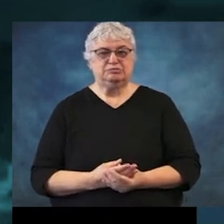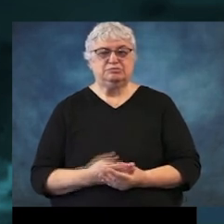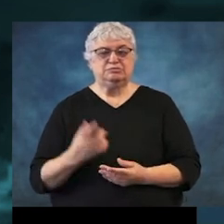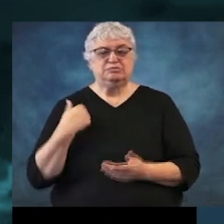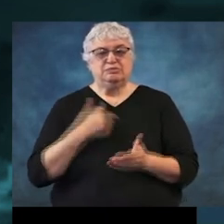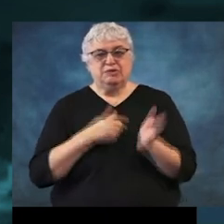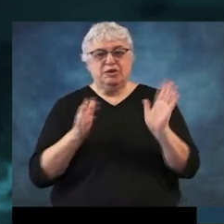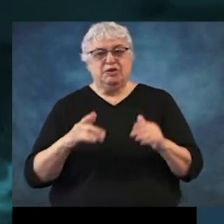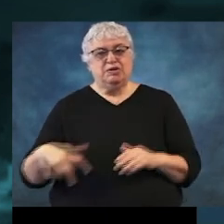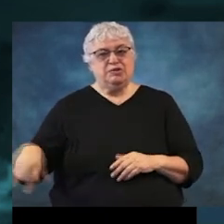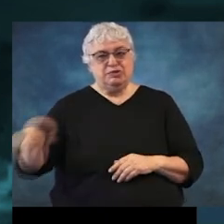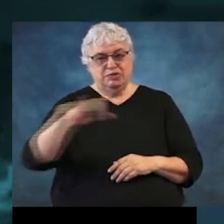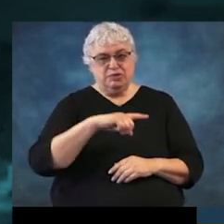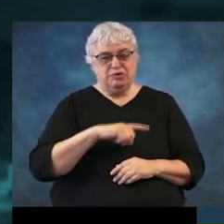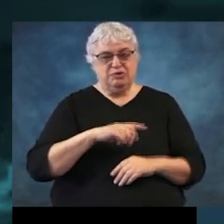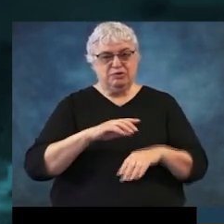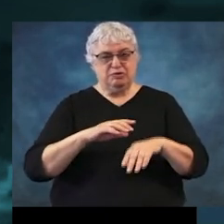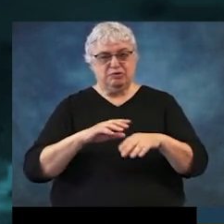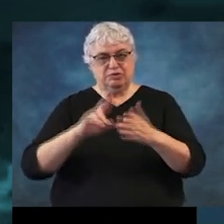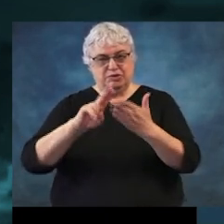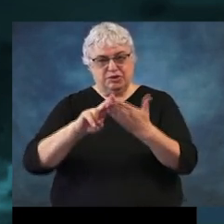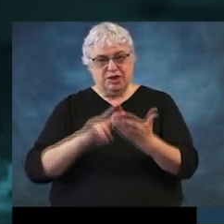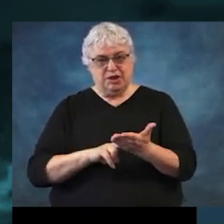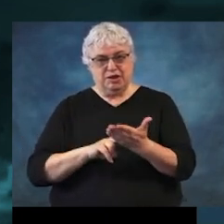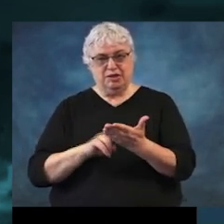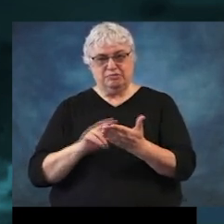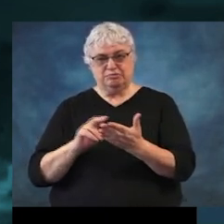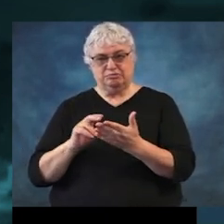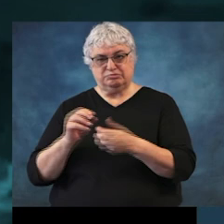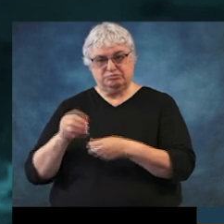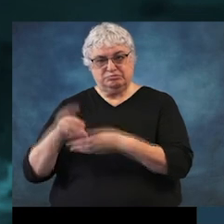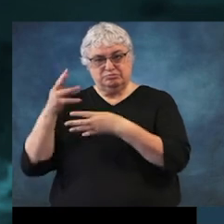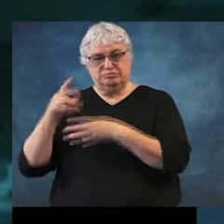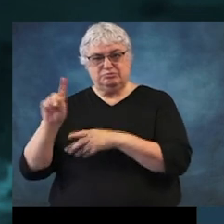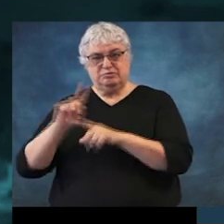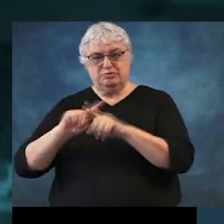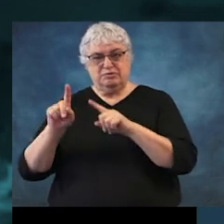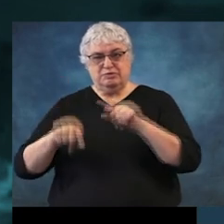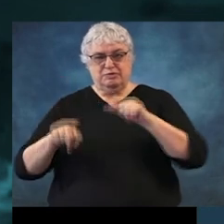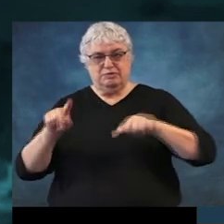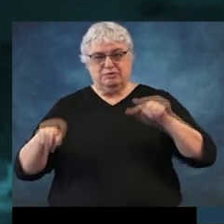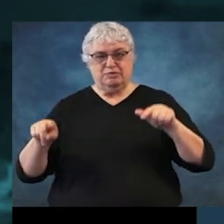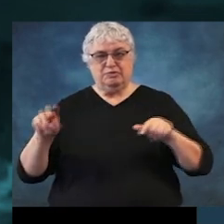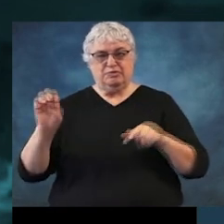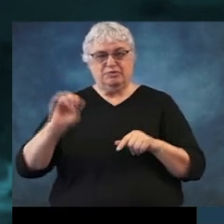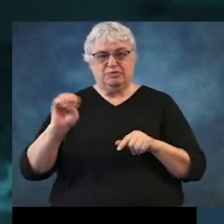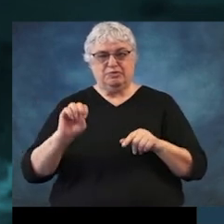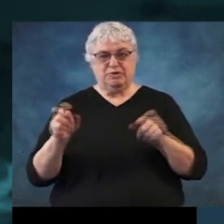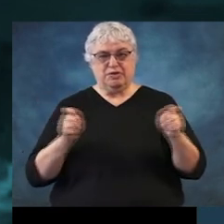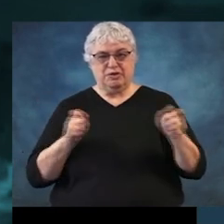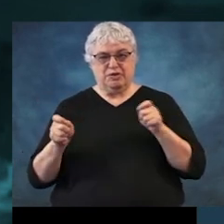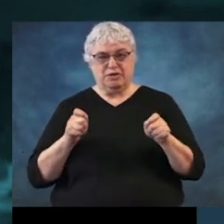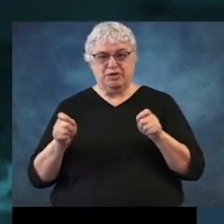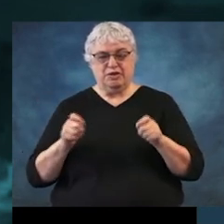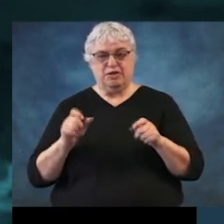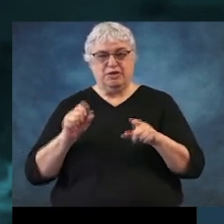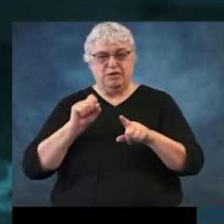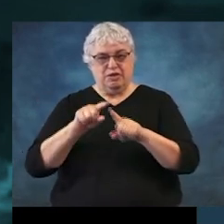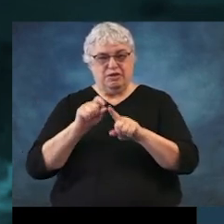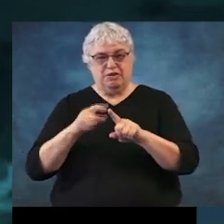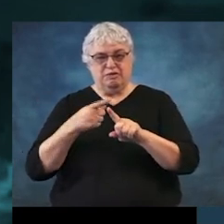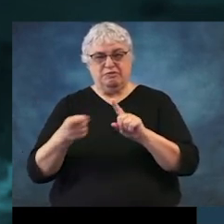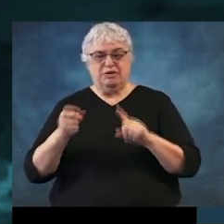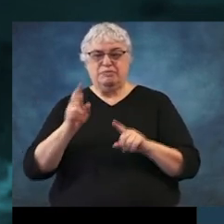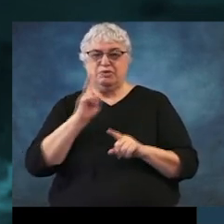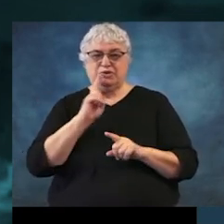to, you know, sign up with these alerts and sign up with the various emergency management alerts from the city